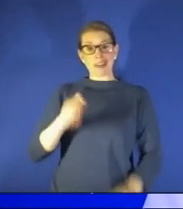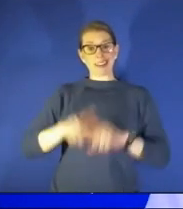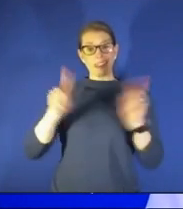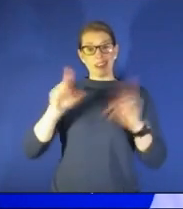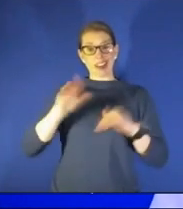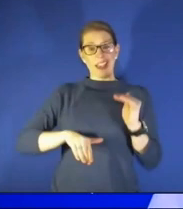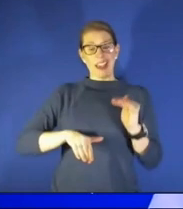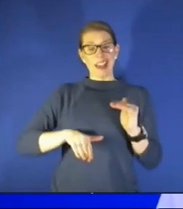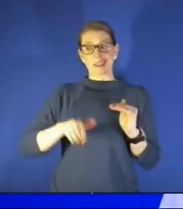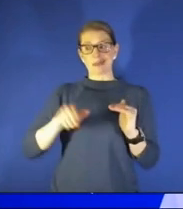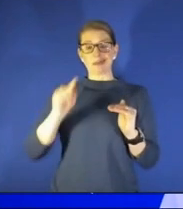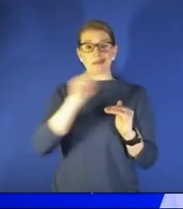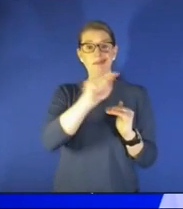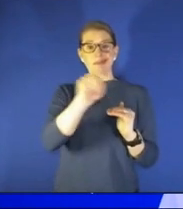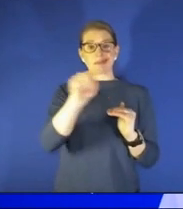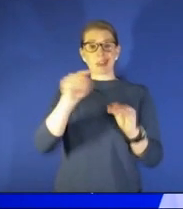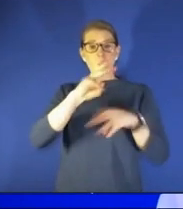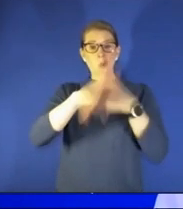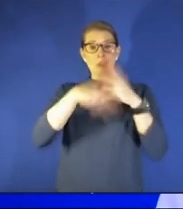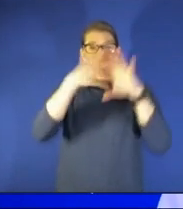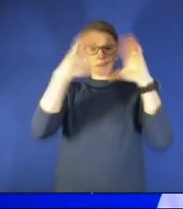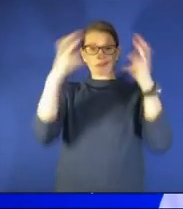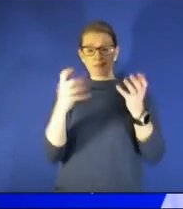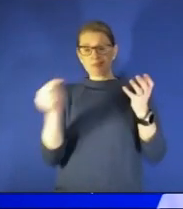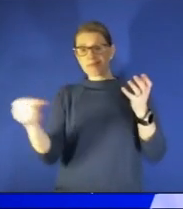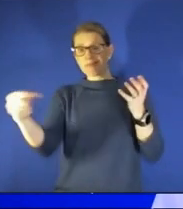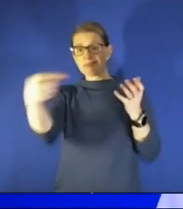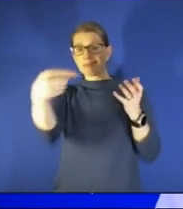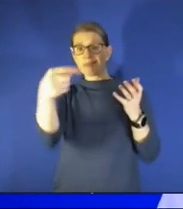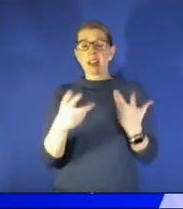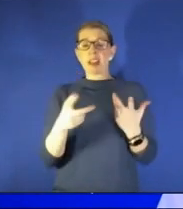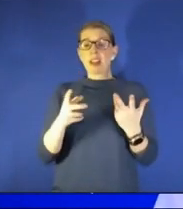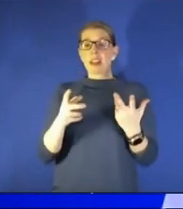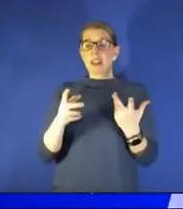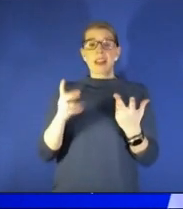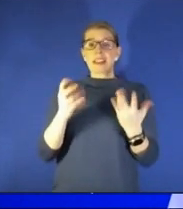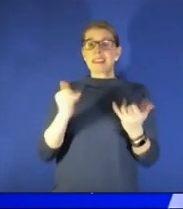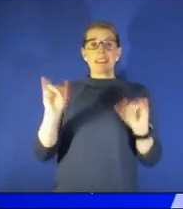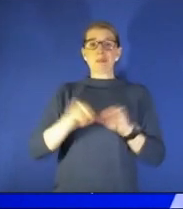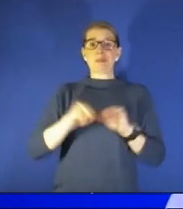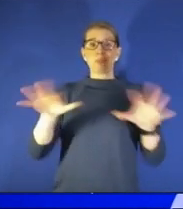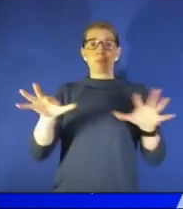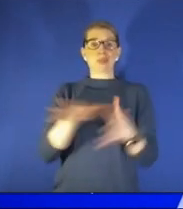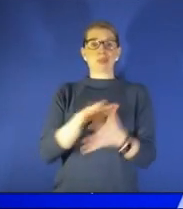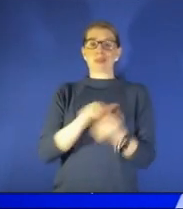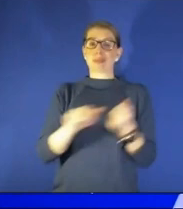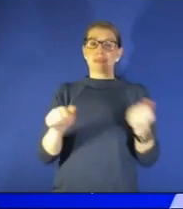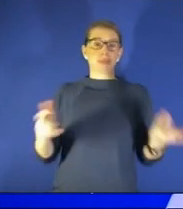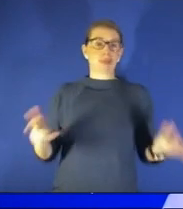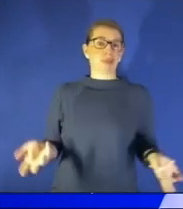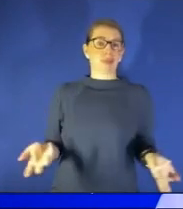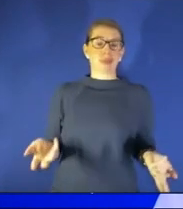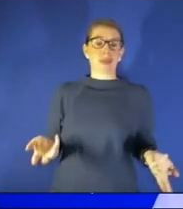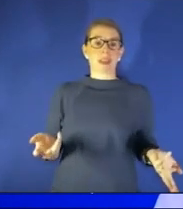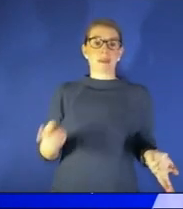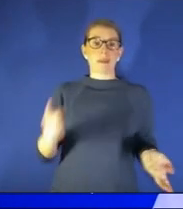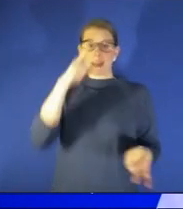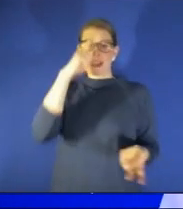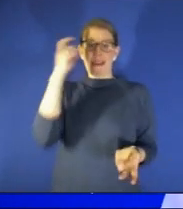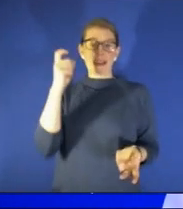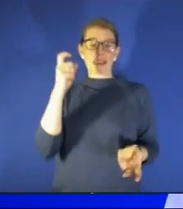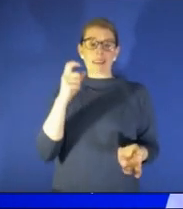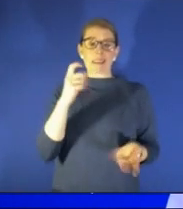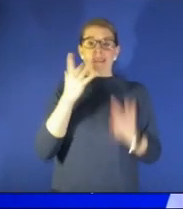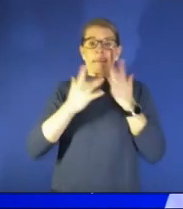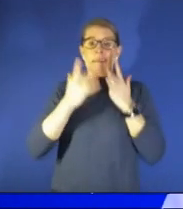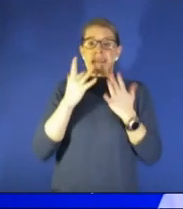around the world we know other places around the world still are being devastated by that a lot because of lack of being able to get the vaccine and so